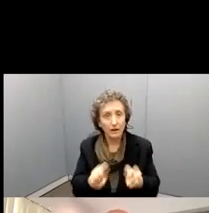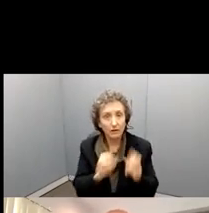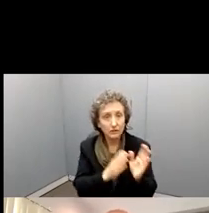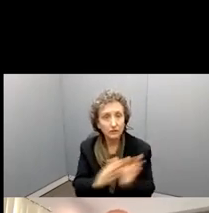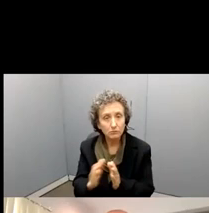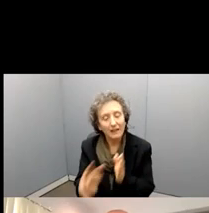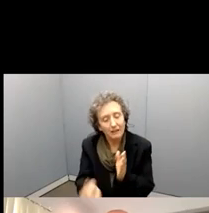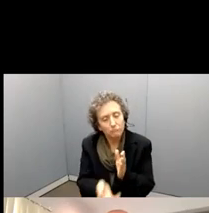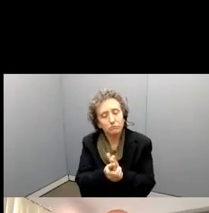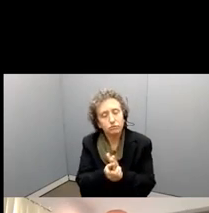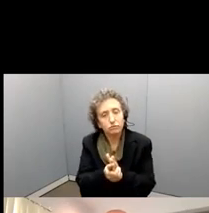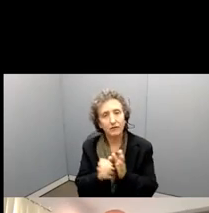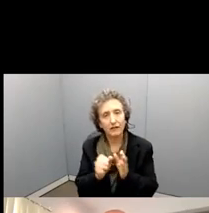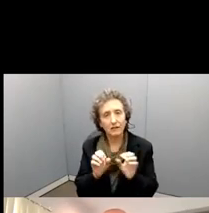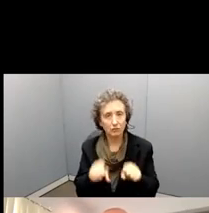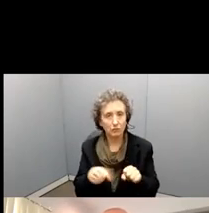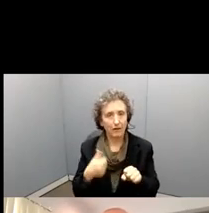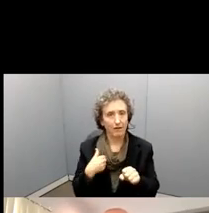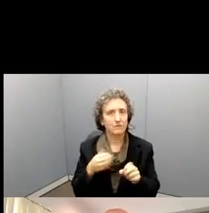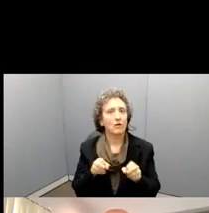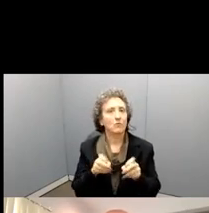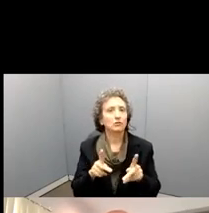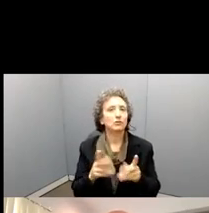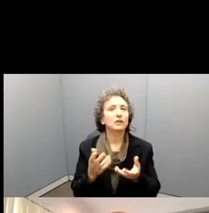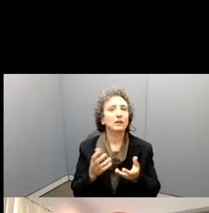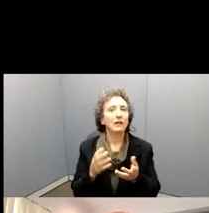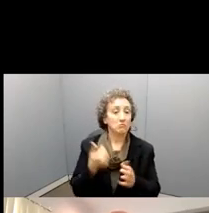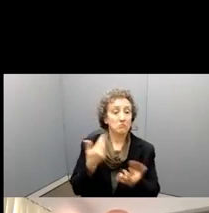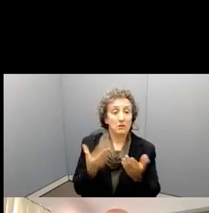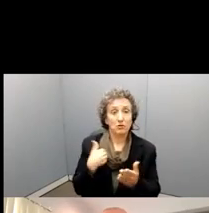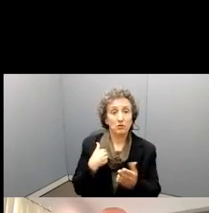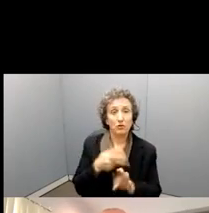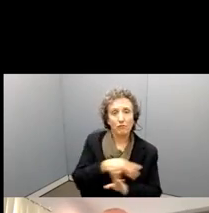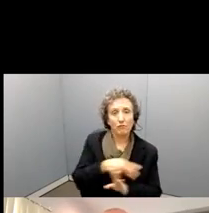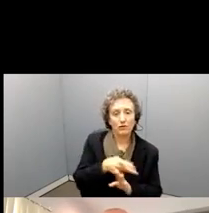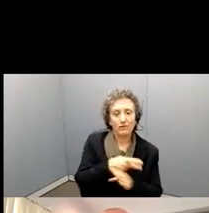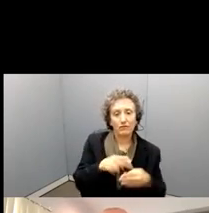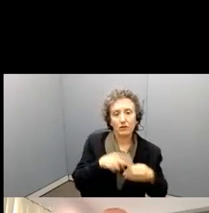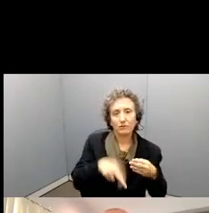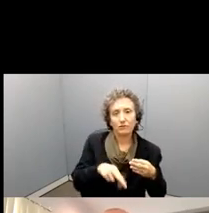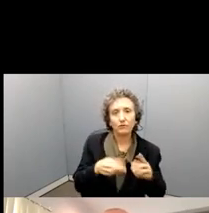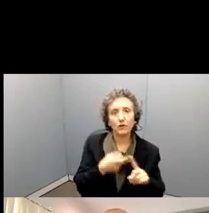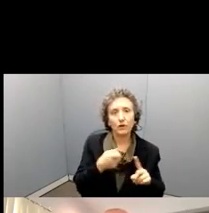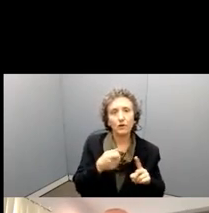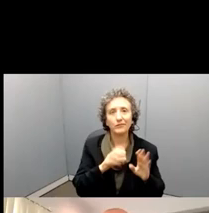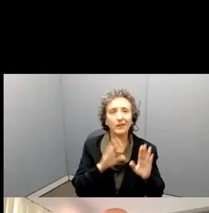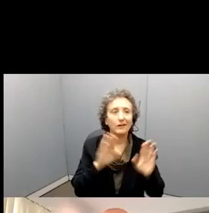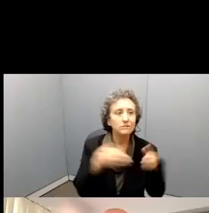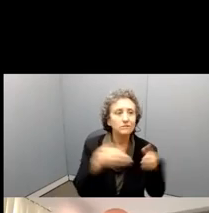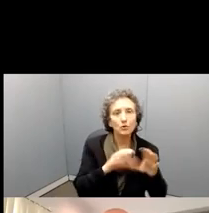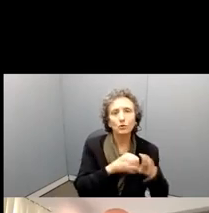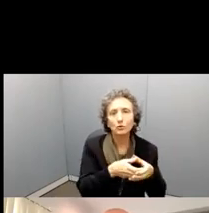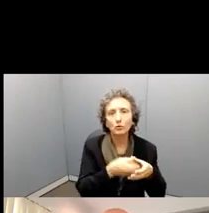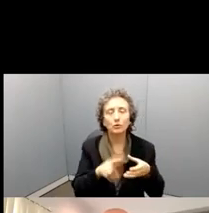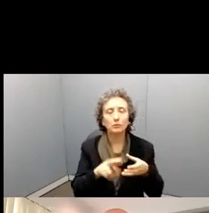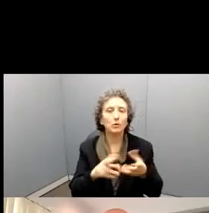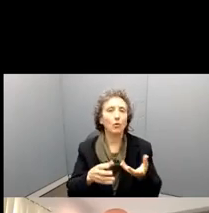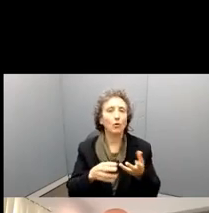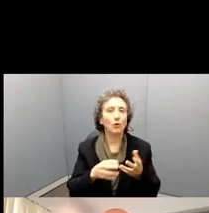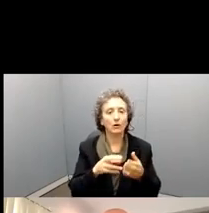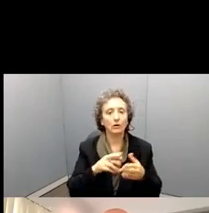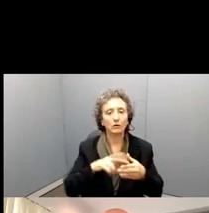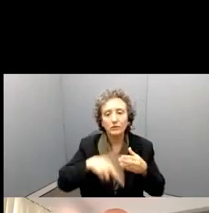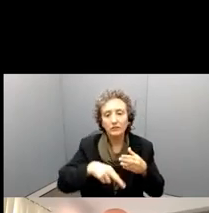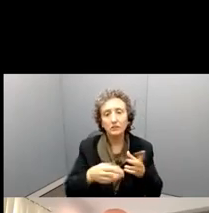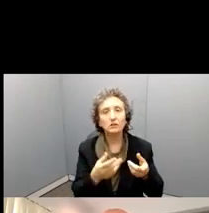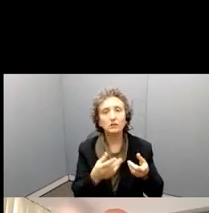that is, you already have preliminary findings from interviews and focus groups, and, and you're, and you're already going to, you can start discussing some